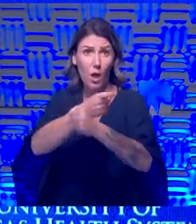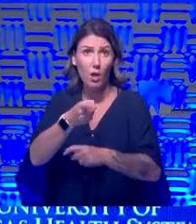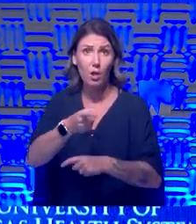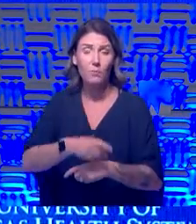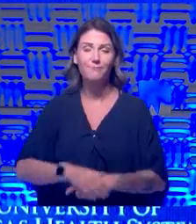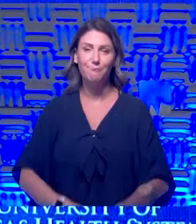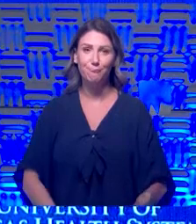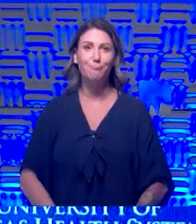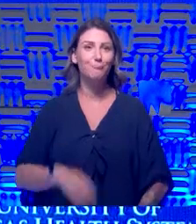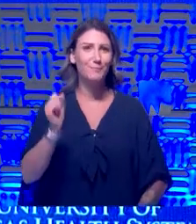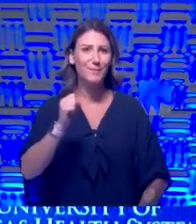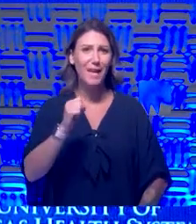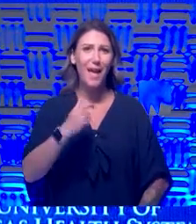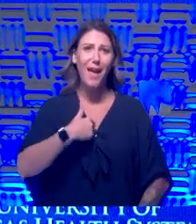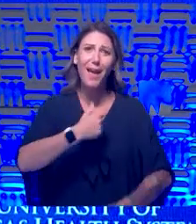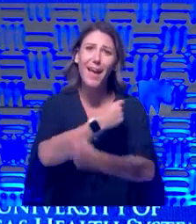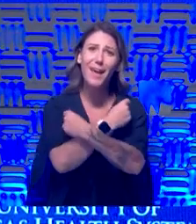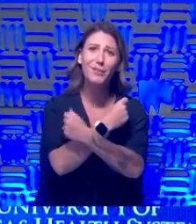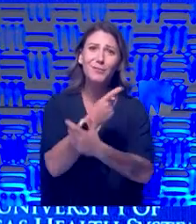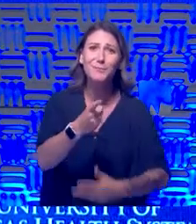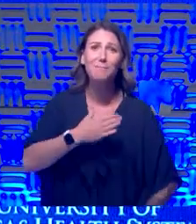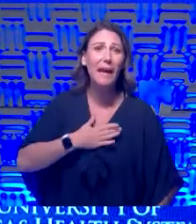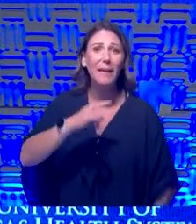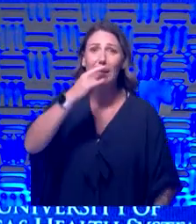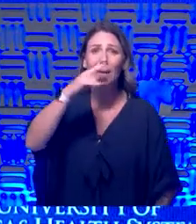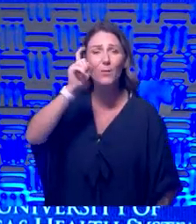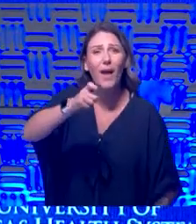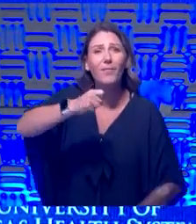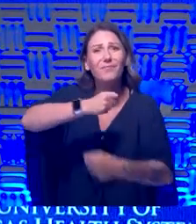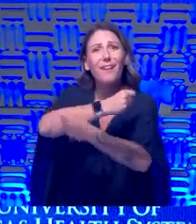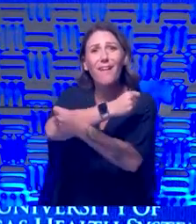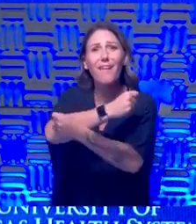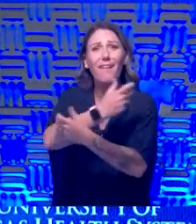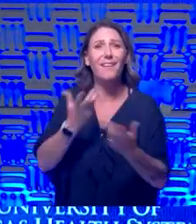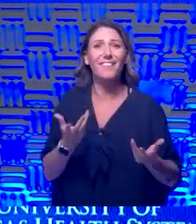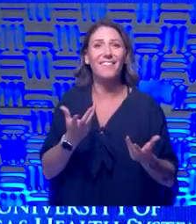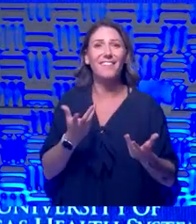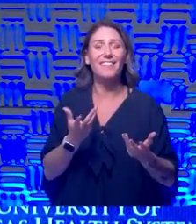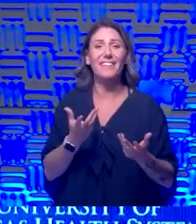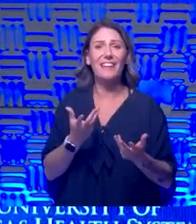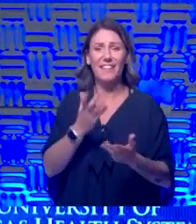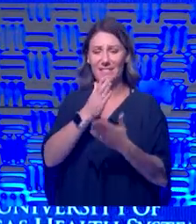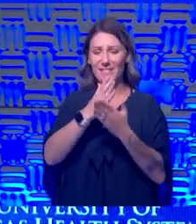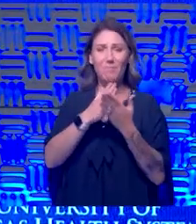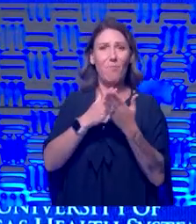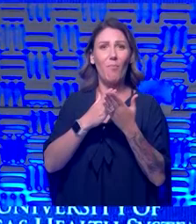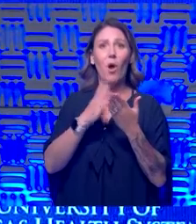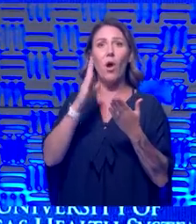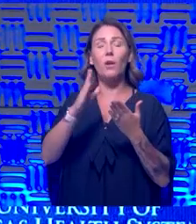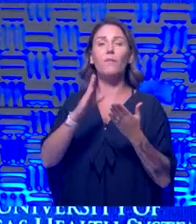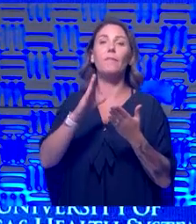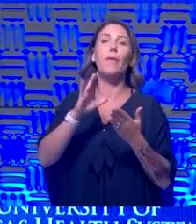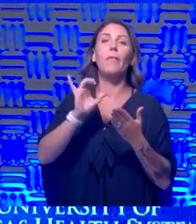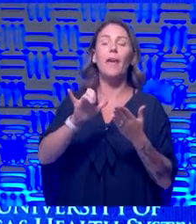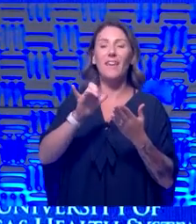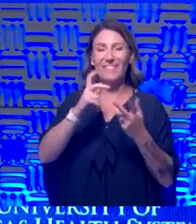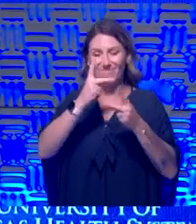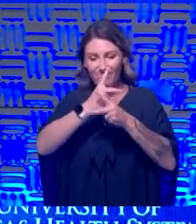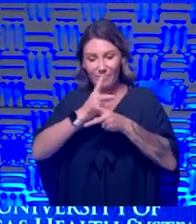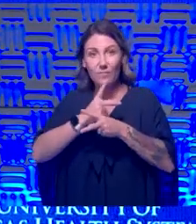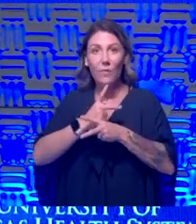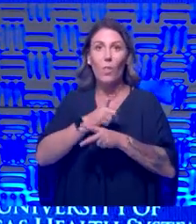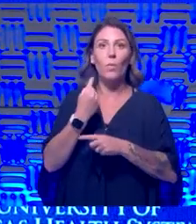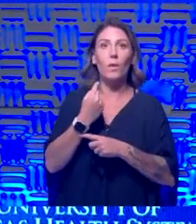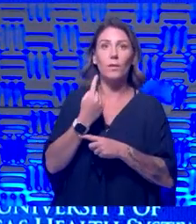yeah, I gave her a hug. I mean, she's my kid. What are you going to do? You got to give a hug. And I think that's just part of the calculated risk, Dana. We all